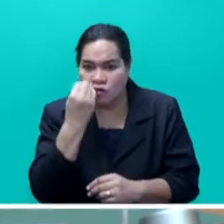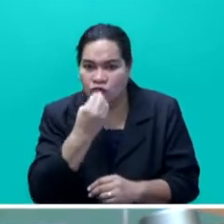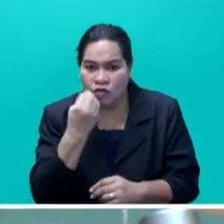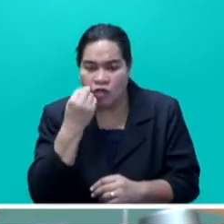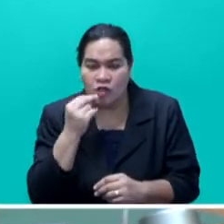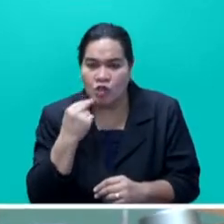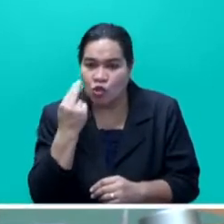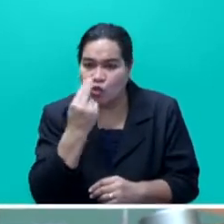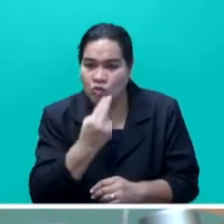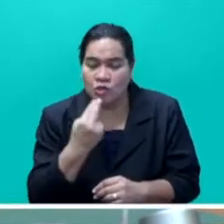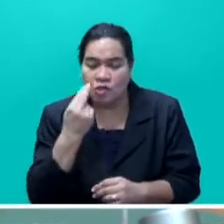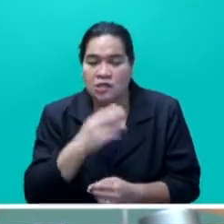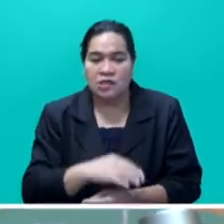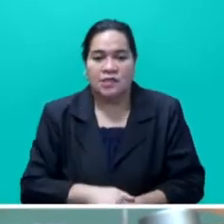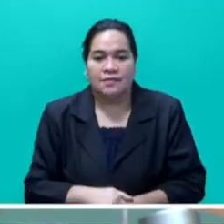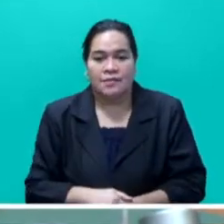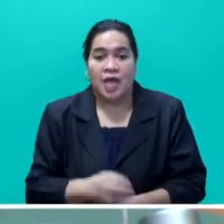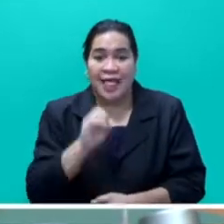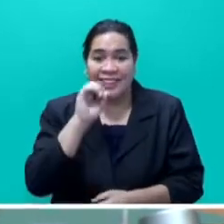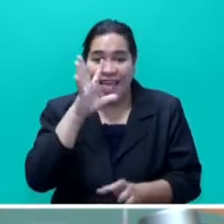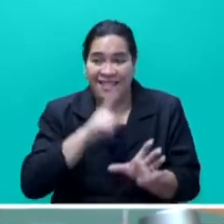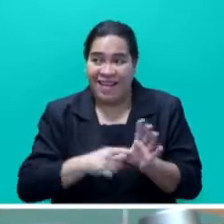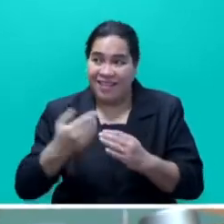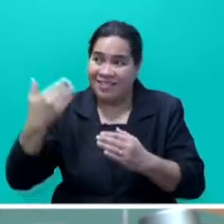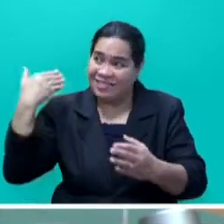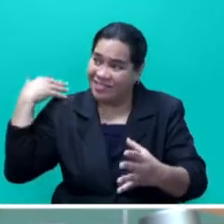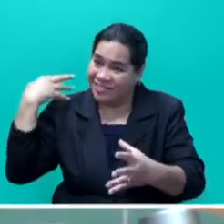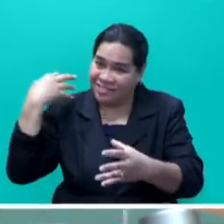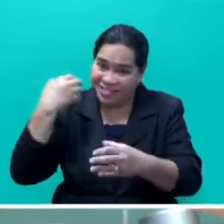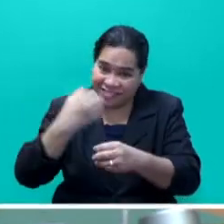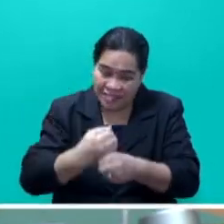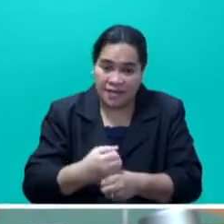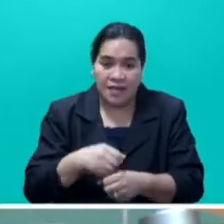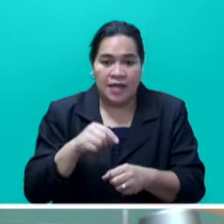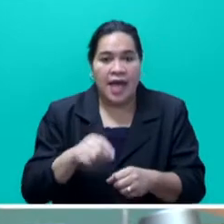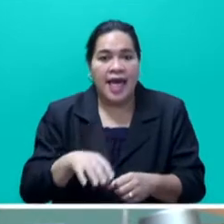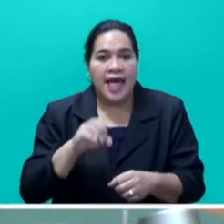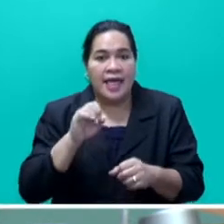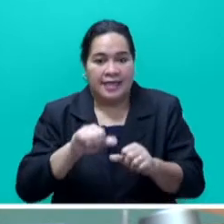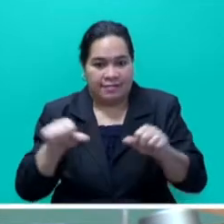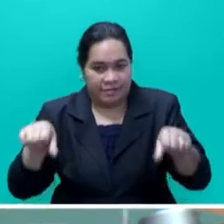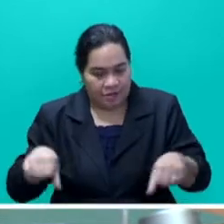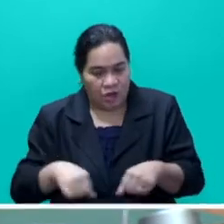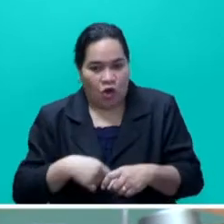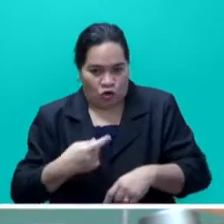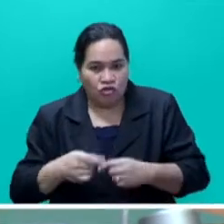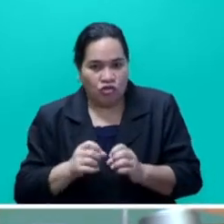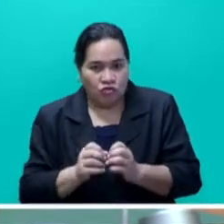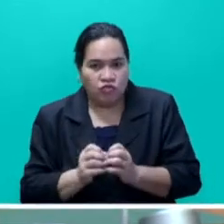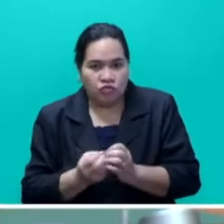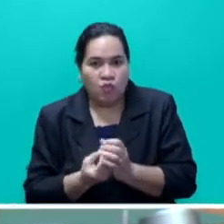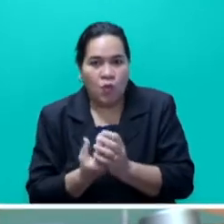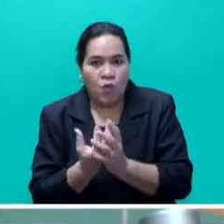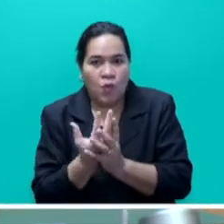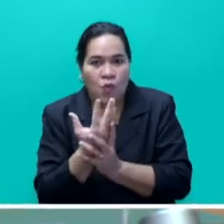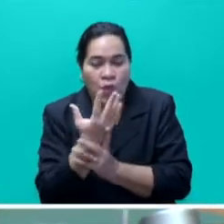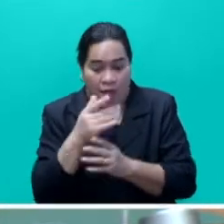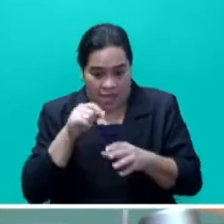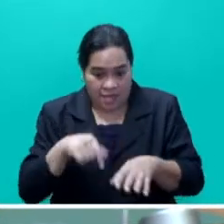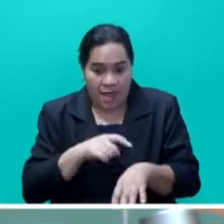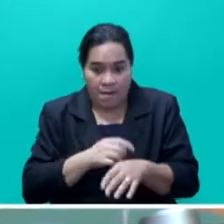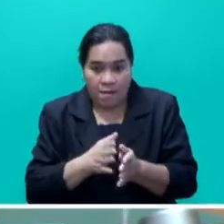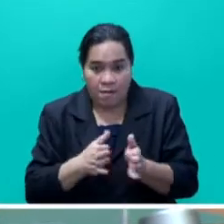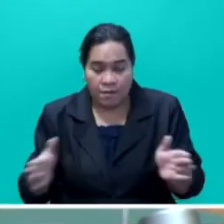Mr Speaker Sayer, Over the last 10 years, agricultural output has been rapidly increasing. Over this period, non